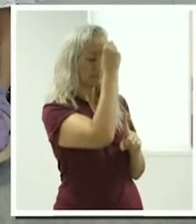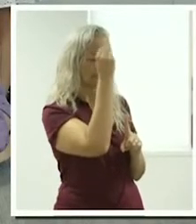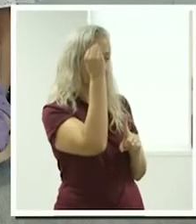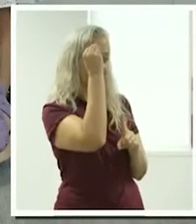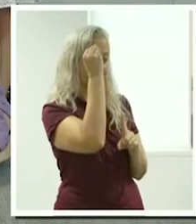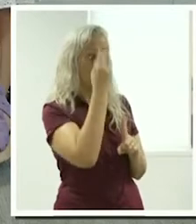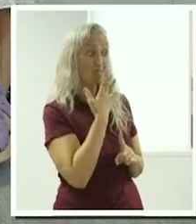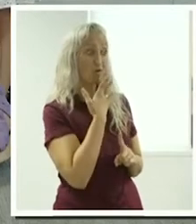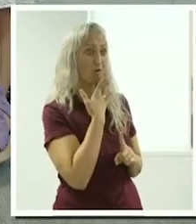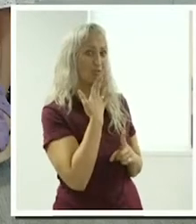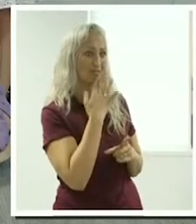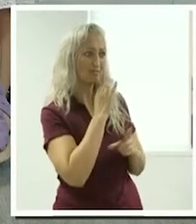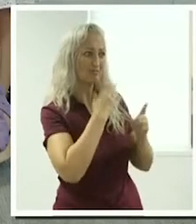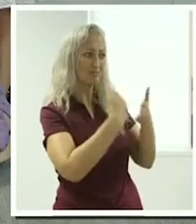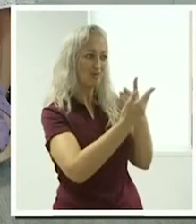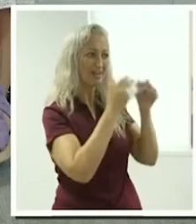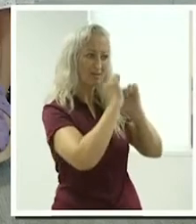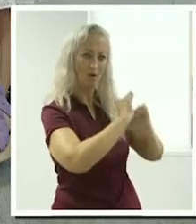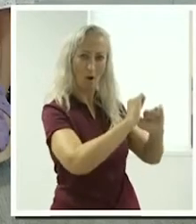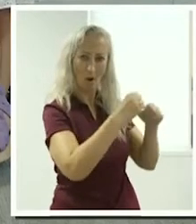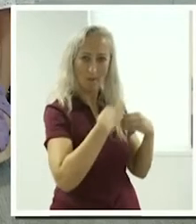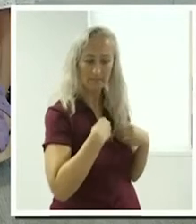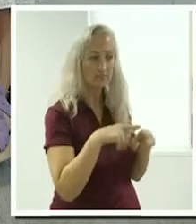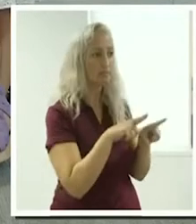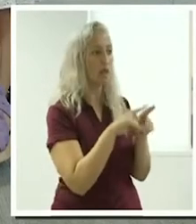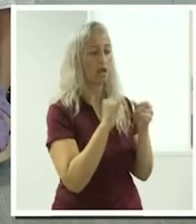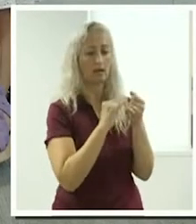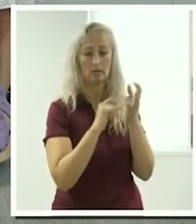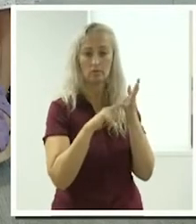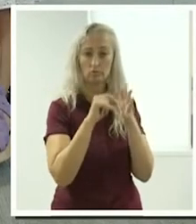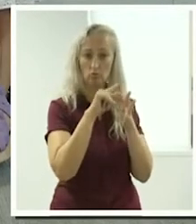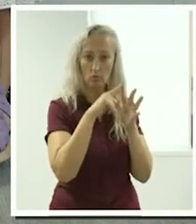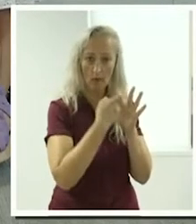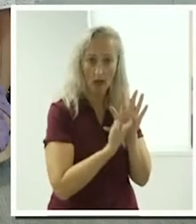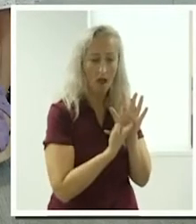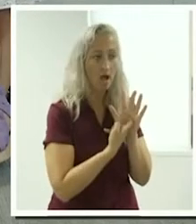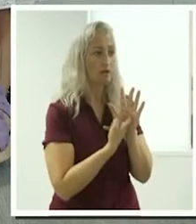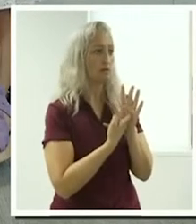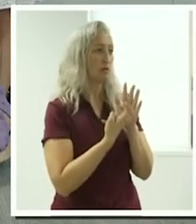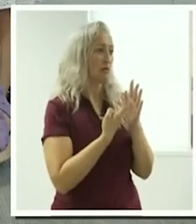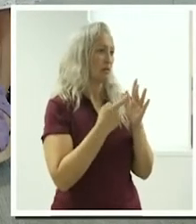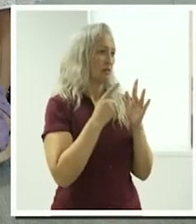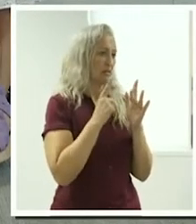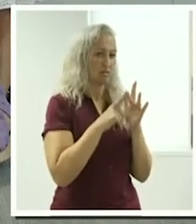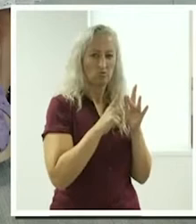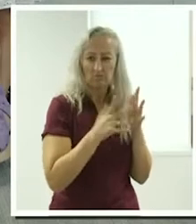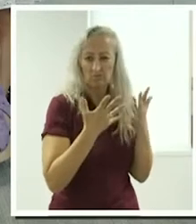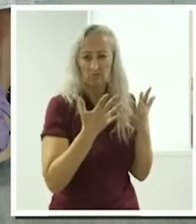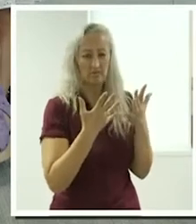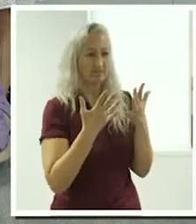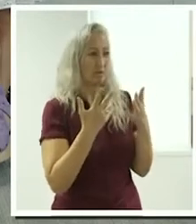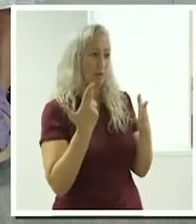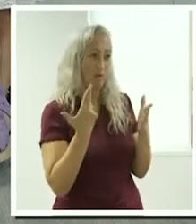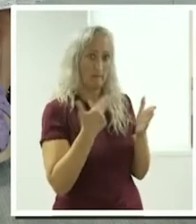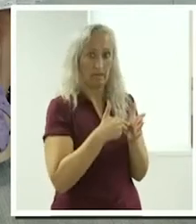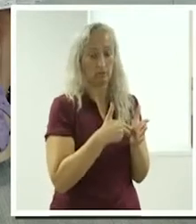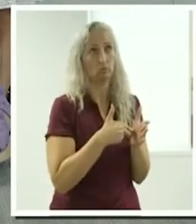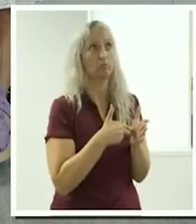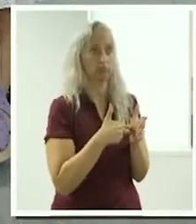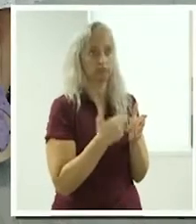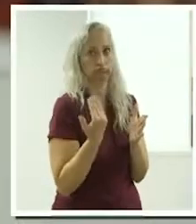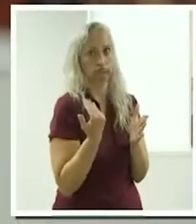of doing business. Things like your super and your leave and the cost of petrol, which is becoming more of an issue